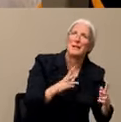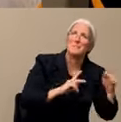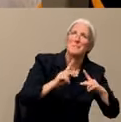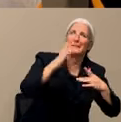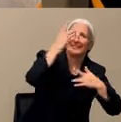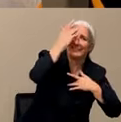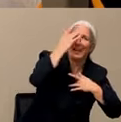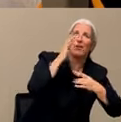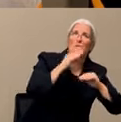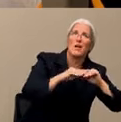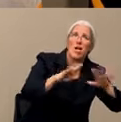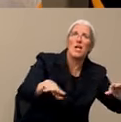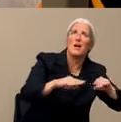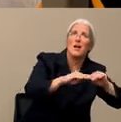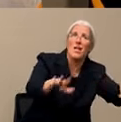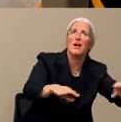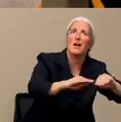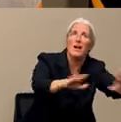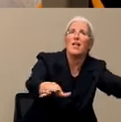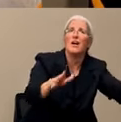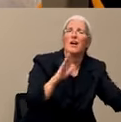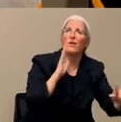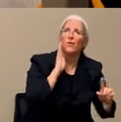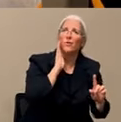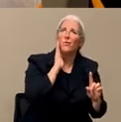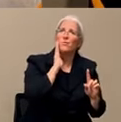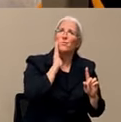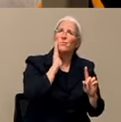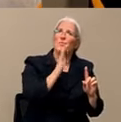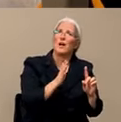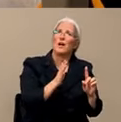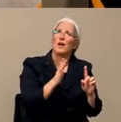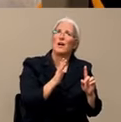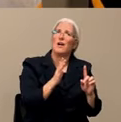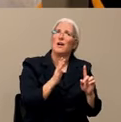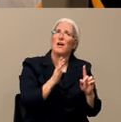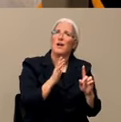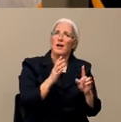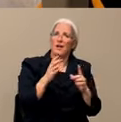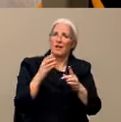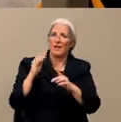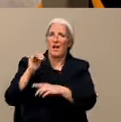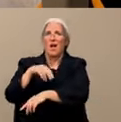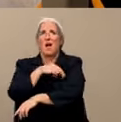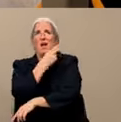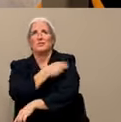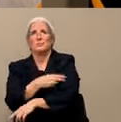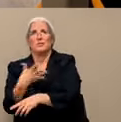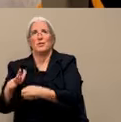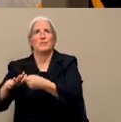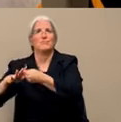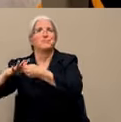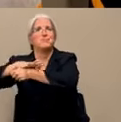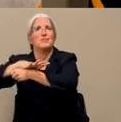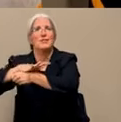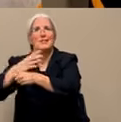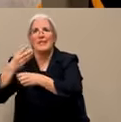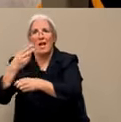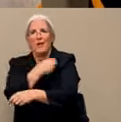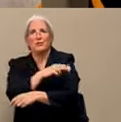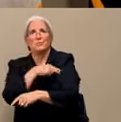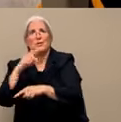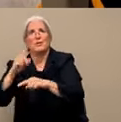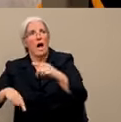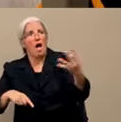care system versus trying to slow it down so that it's not a high spike, but it's a lower spike that the health care system can handle with capacity.